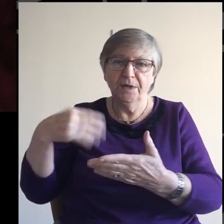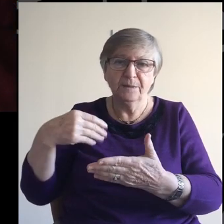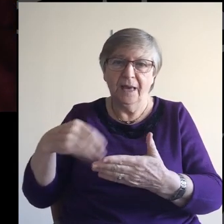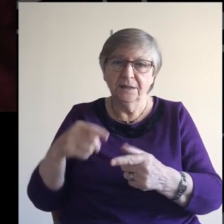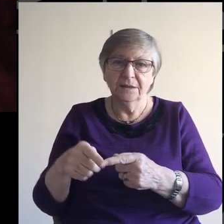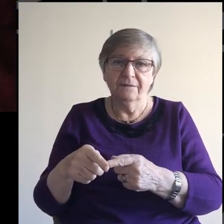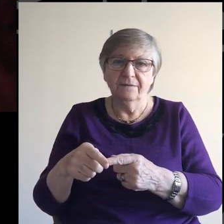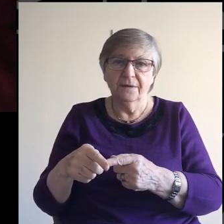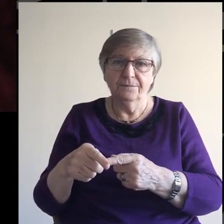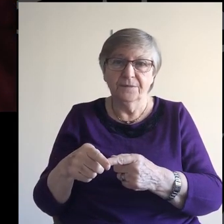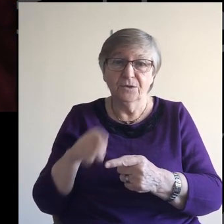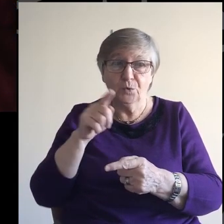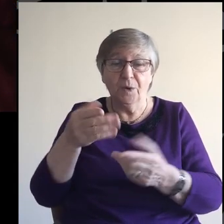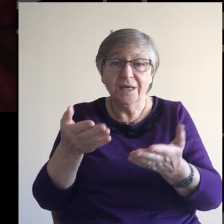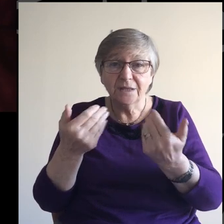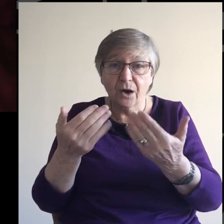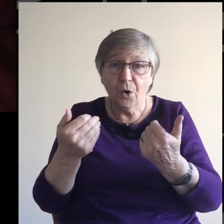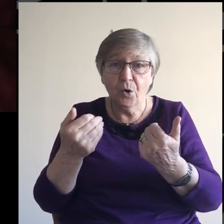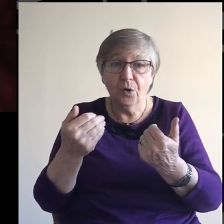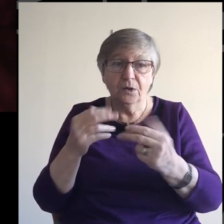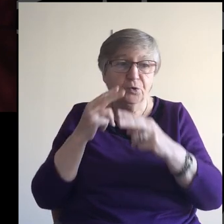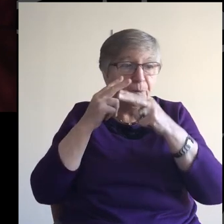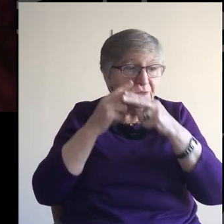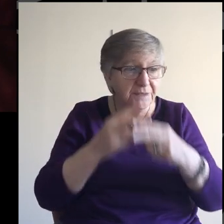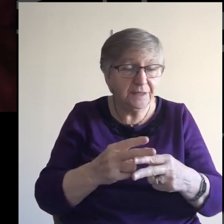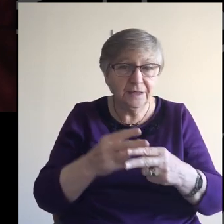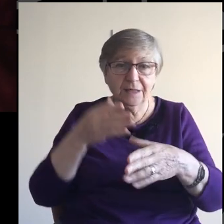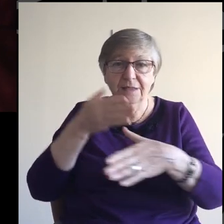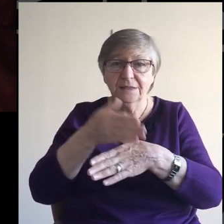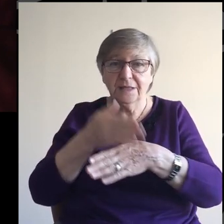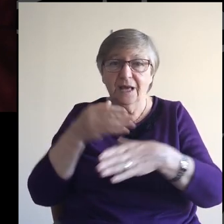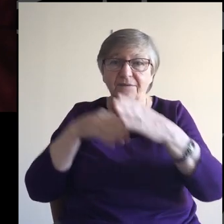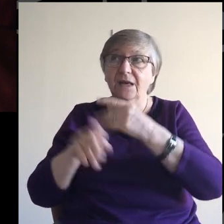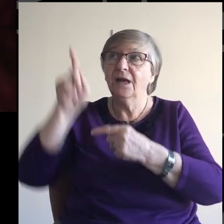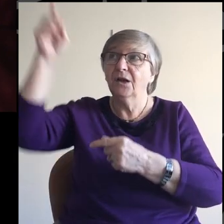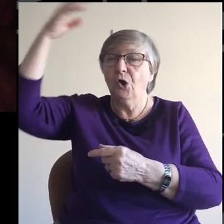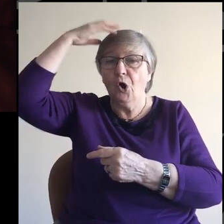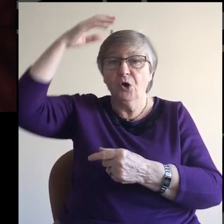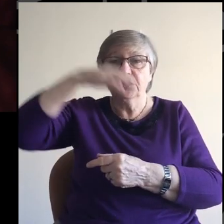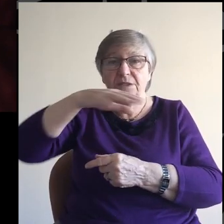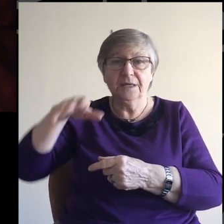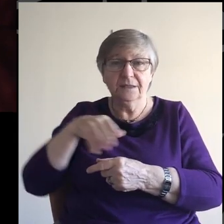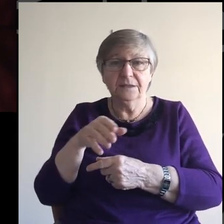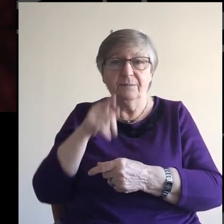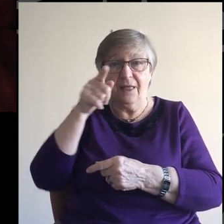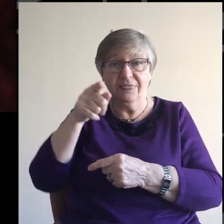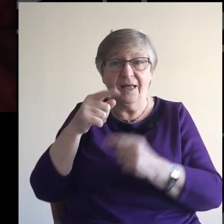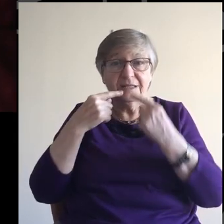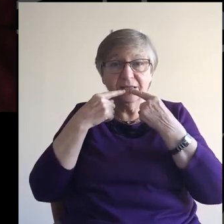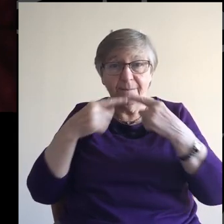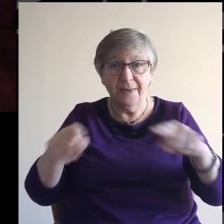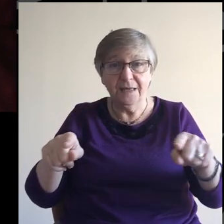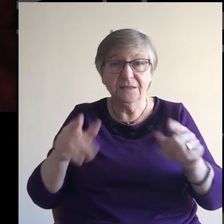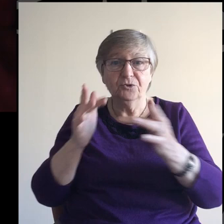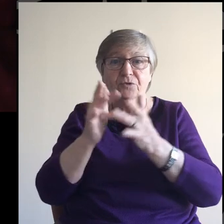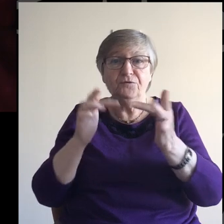And so here's the call to be seeking and serving in the kingdom of God. And that was the message of Jesus.